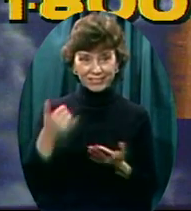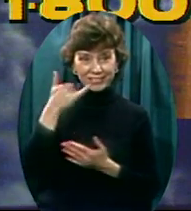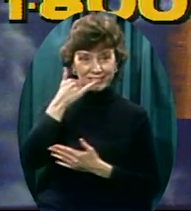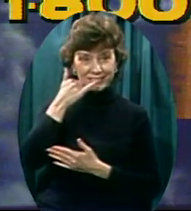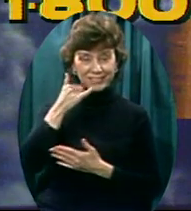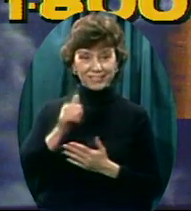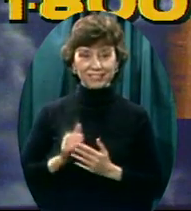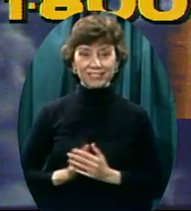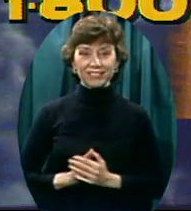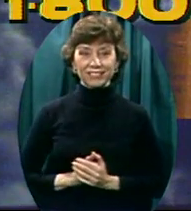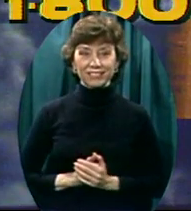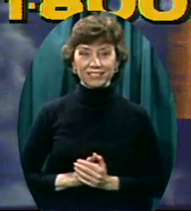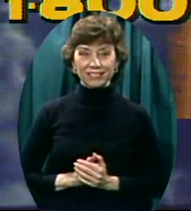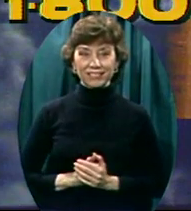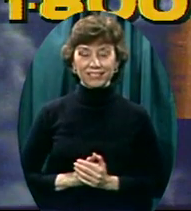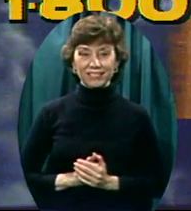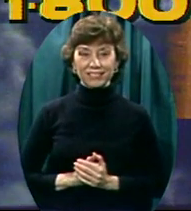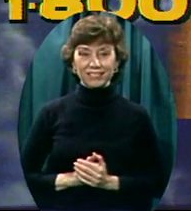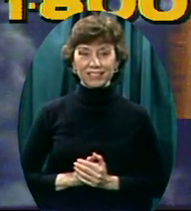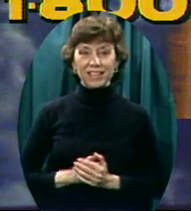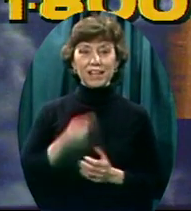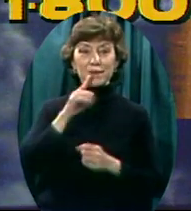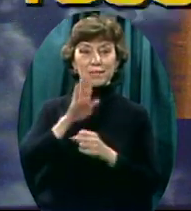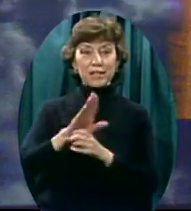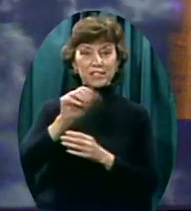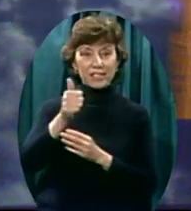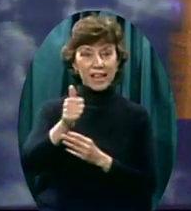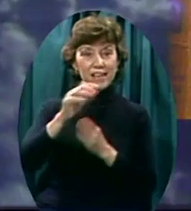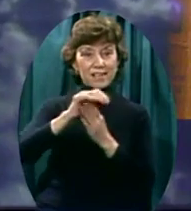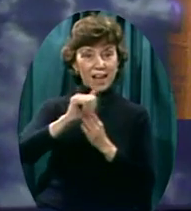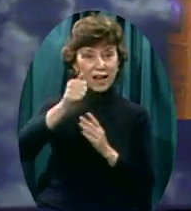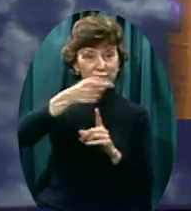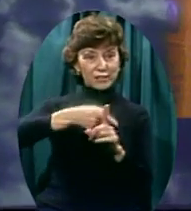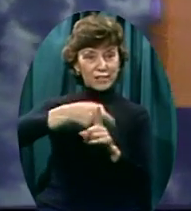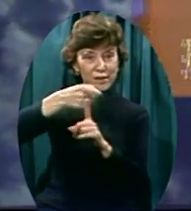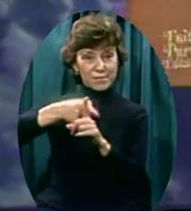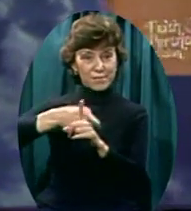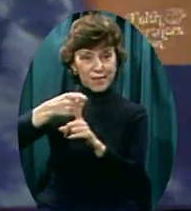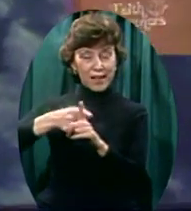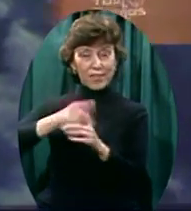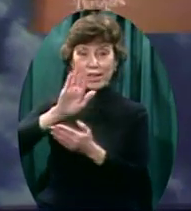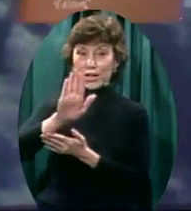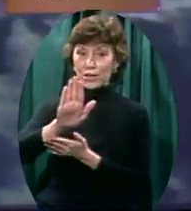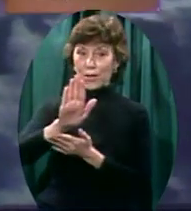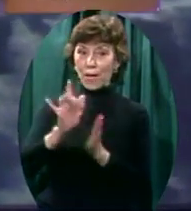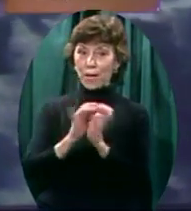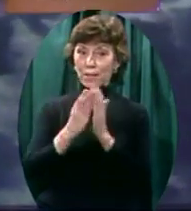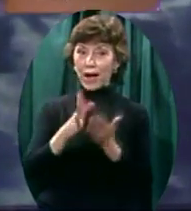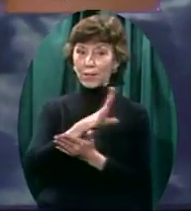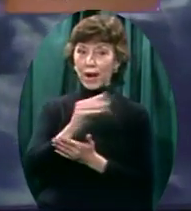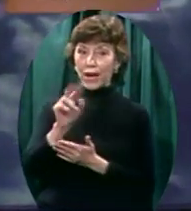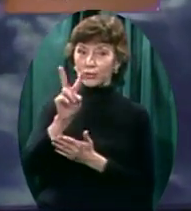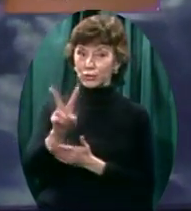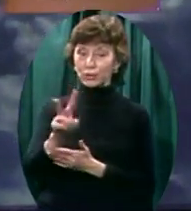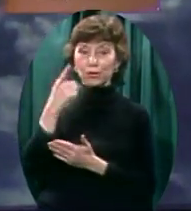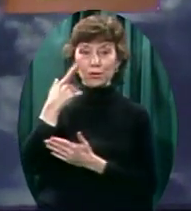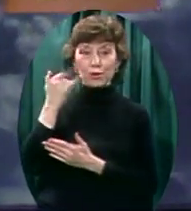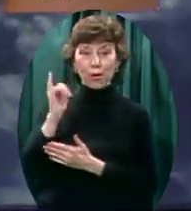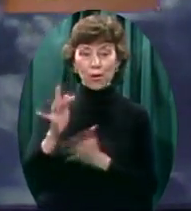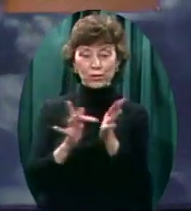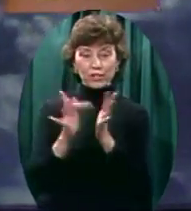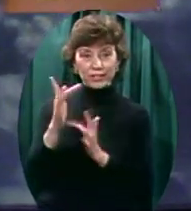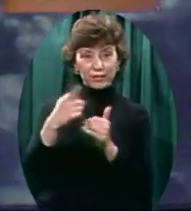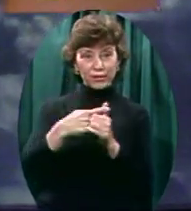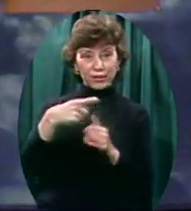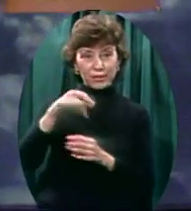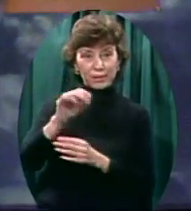-446-5000 and pledge $10 a month or more. Your Bible and two gold-plated Jesus First pins will be sent to you